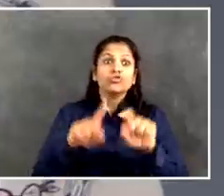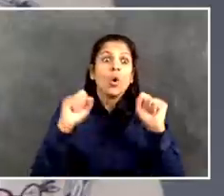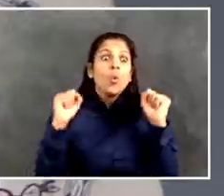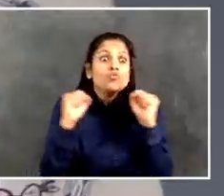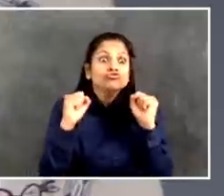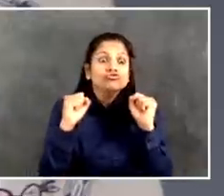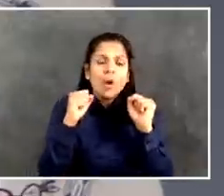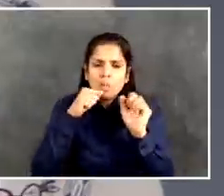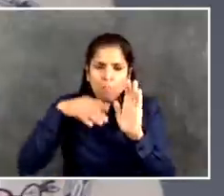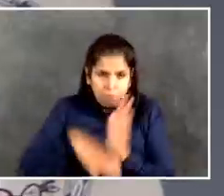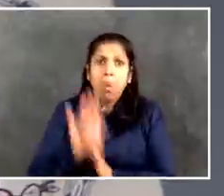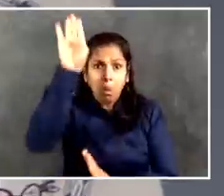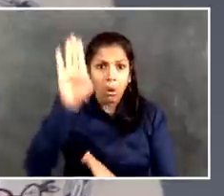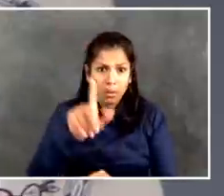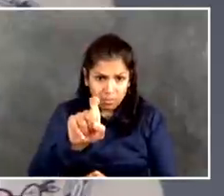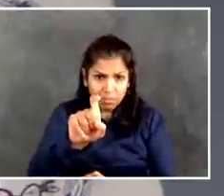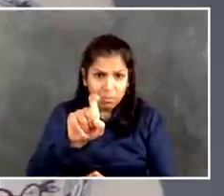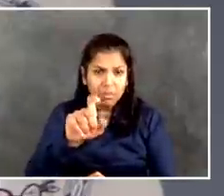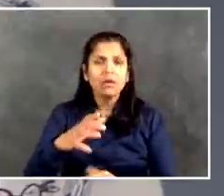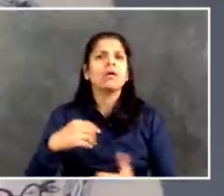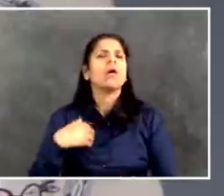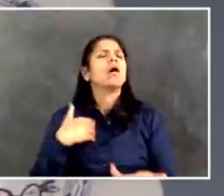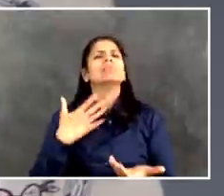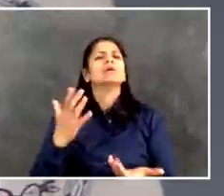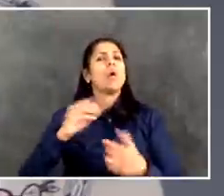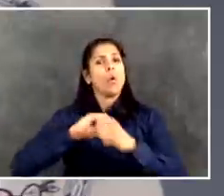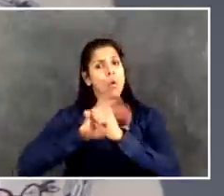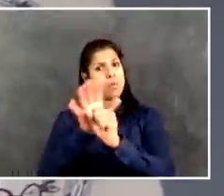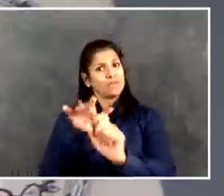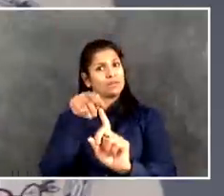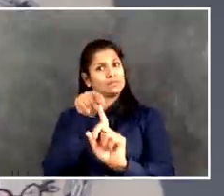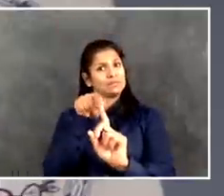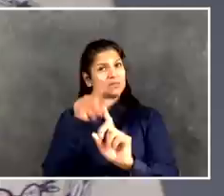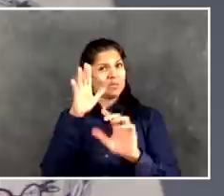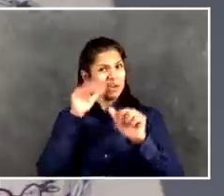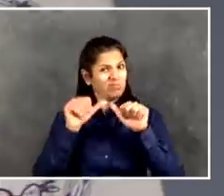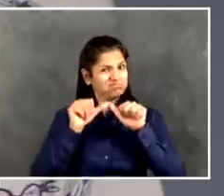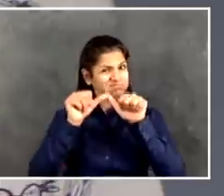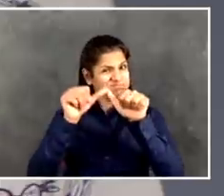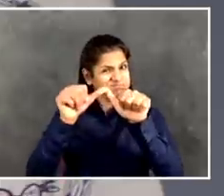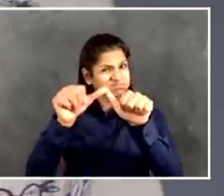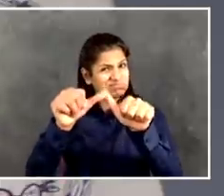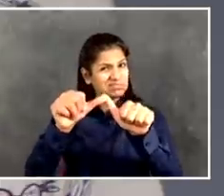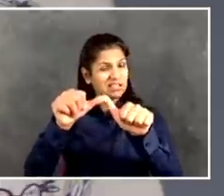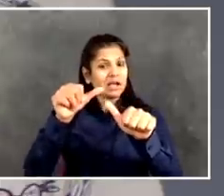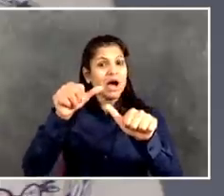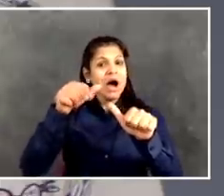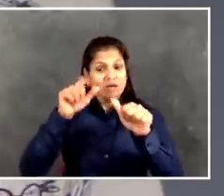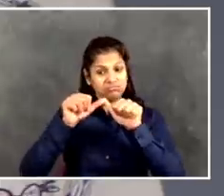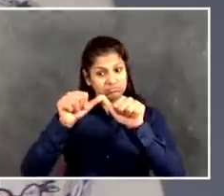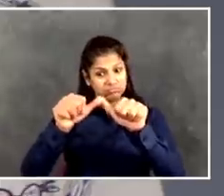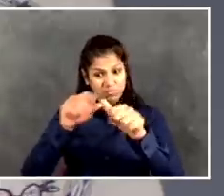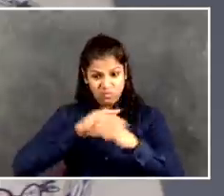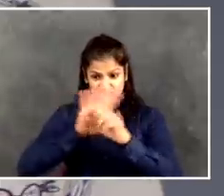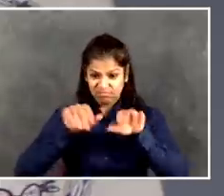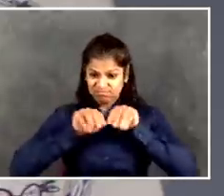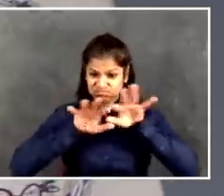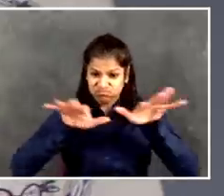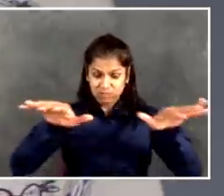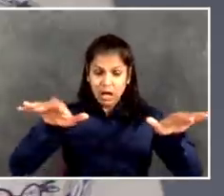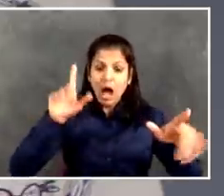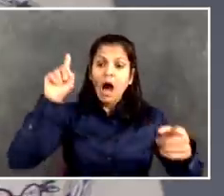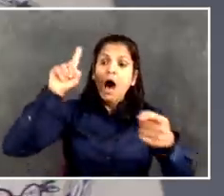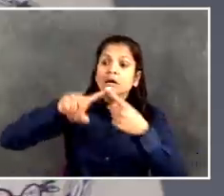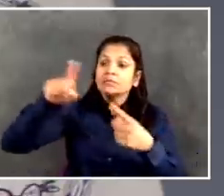So I think the big answer is we don't know for sure, but I would say the assumption that still more than half of New Yorkers could get this is a